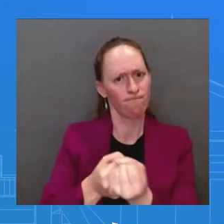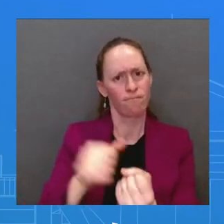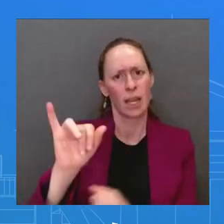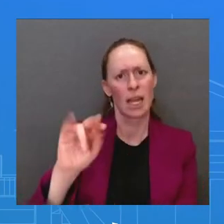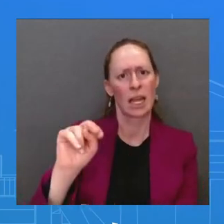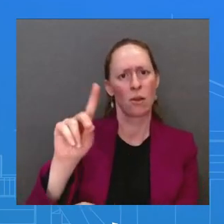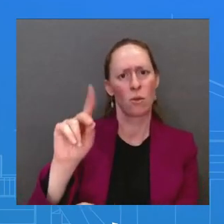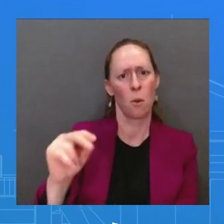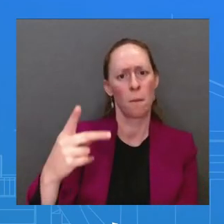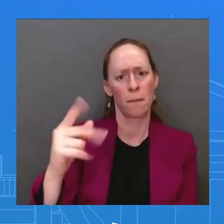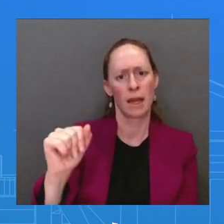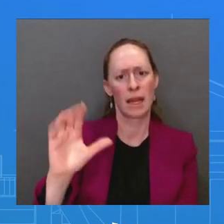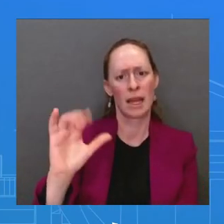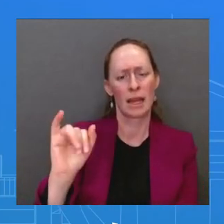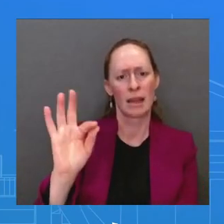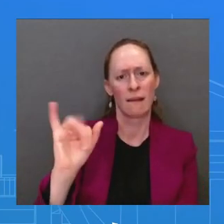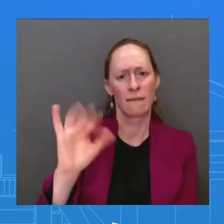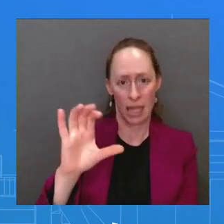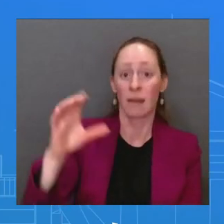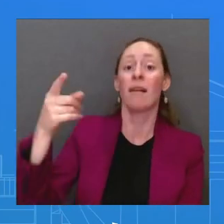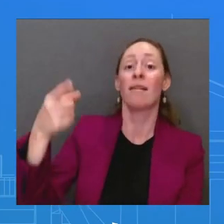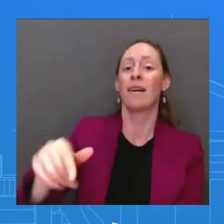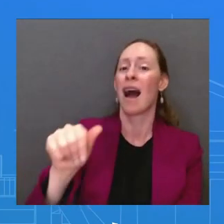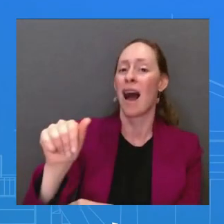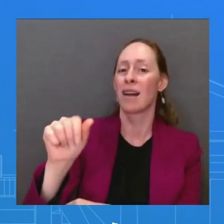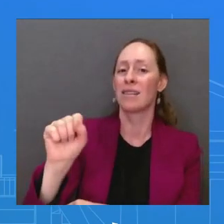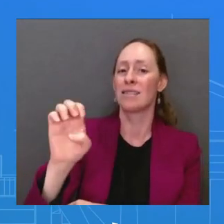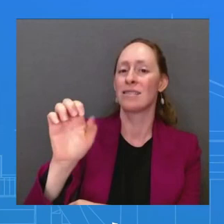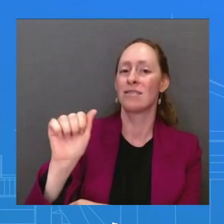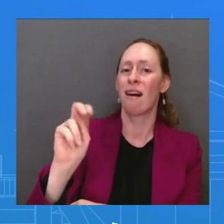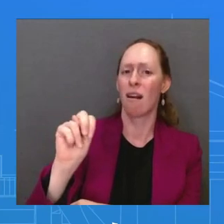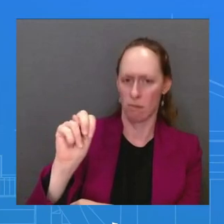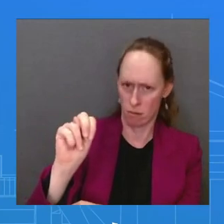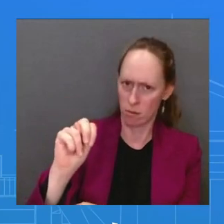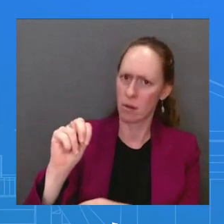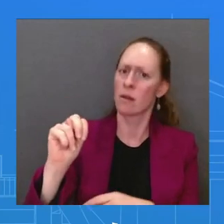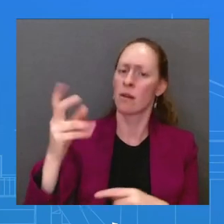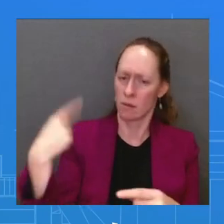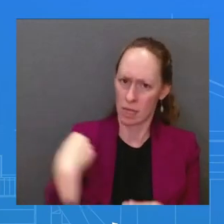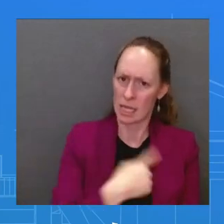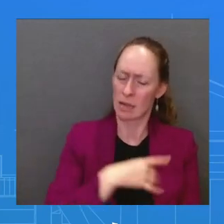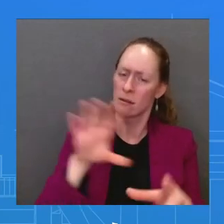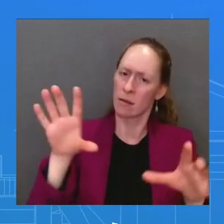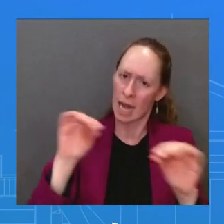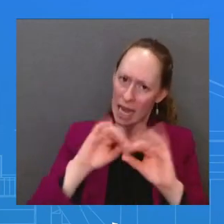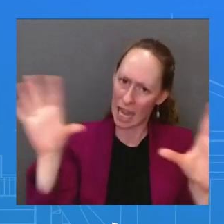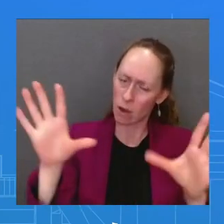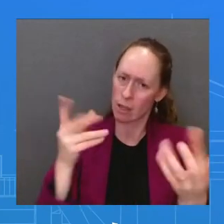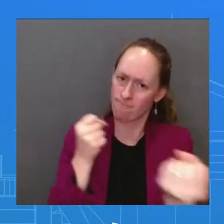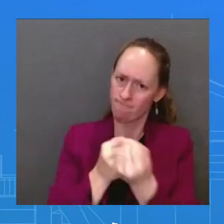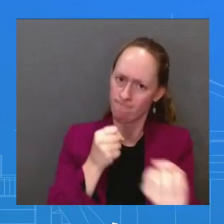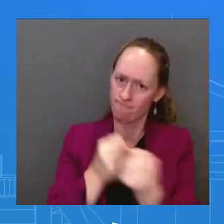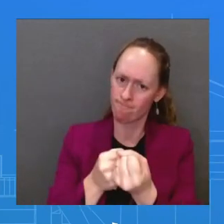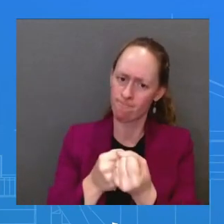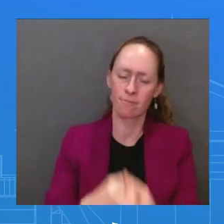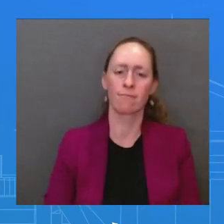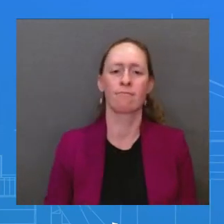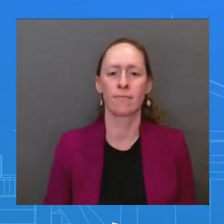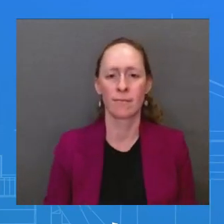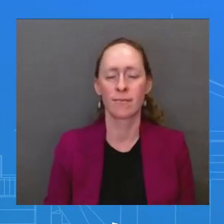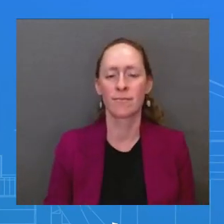having her be able to report back to the President on those trips as the President embarks on his own trip to India and Vietnam.